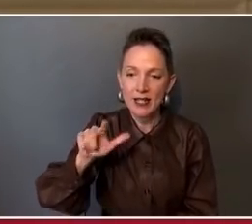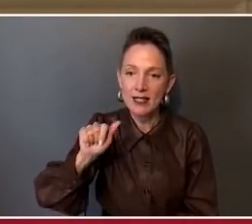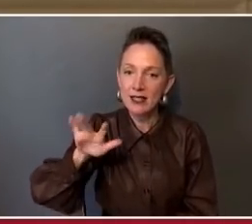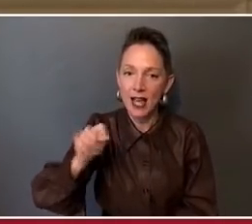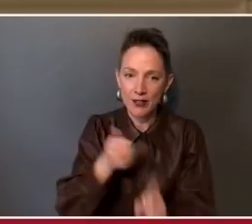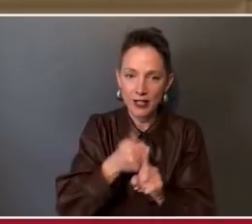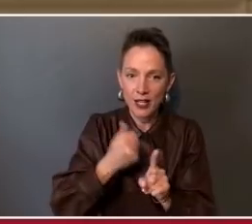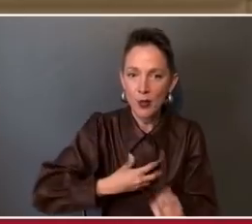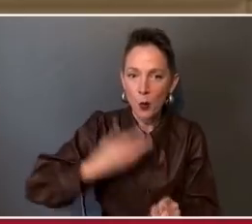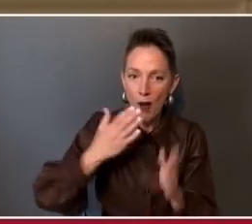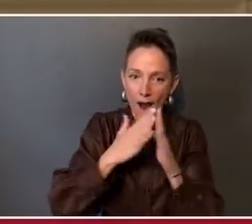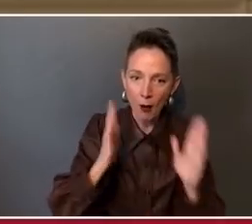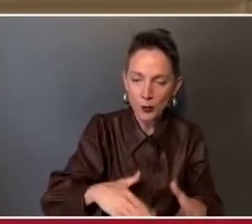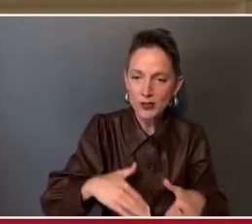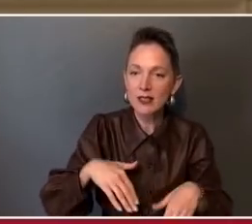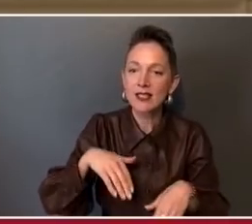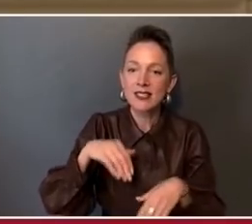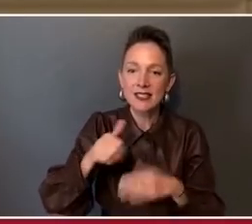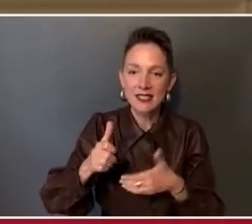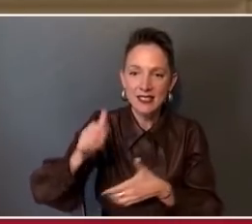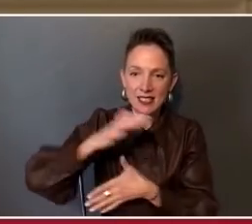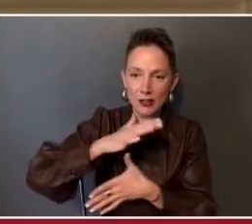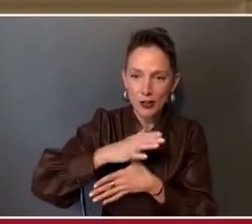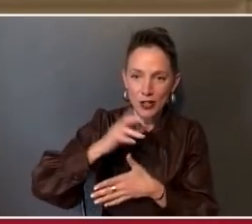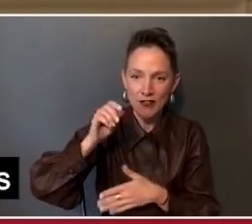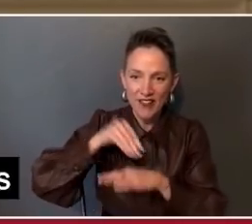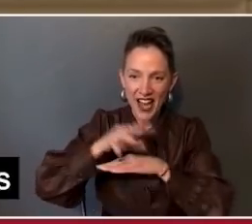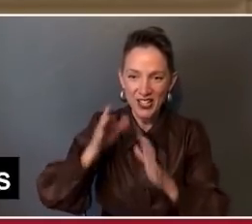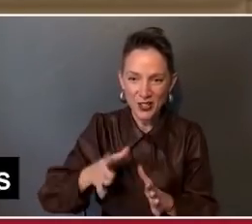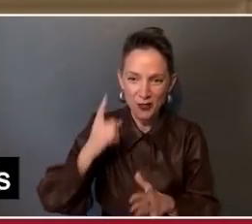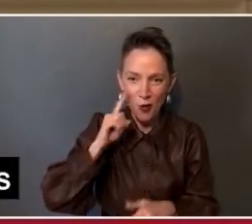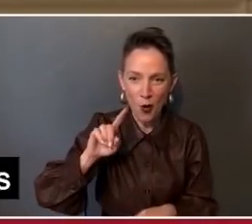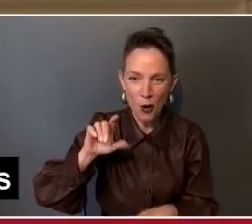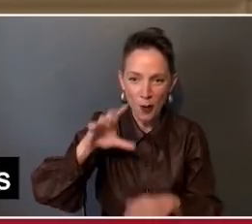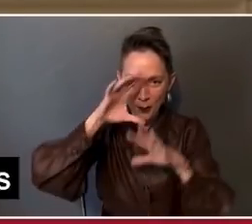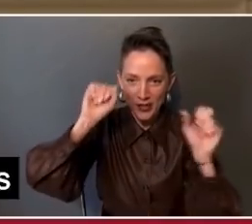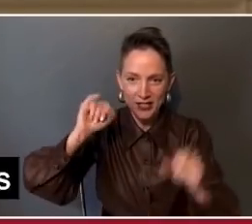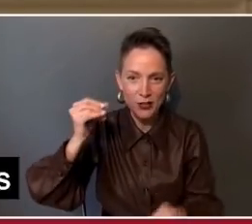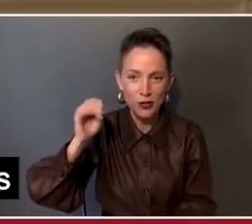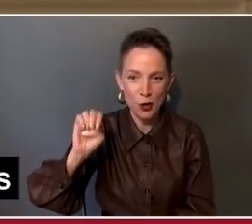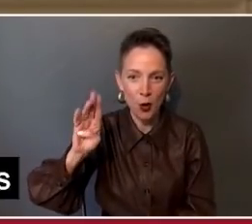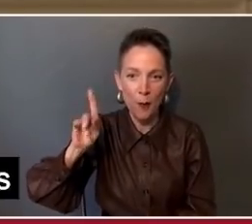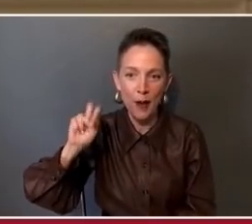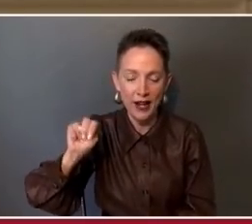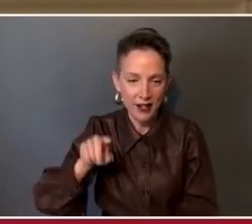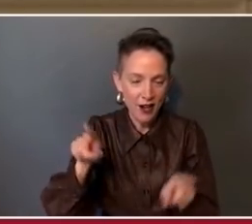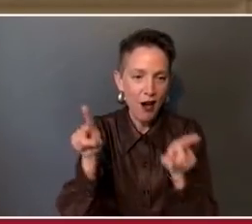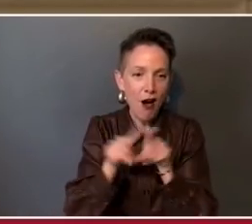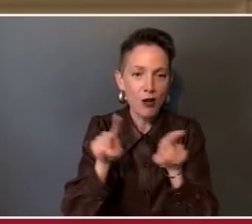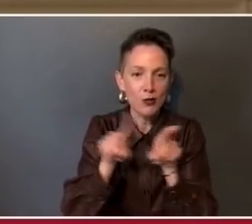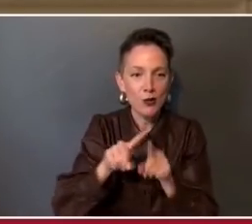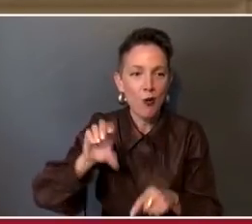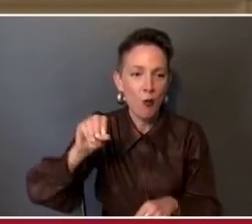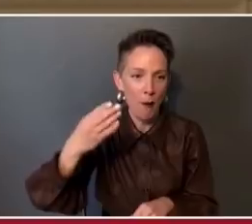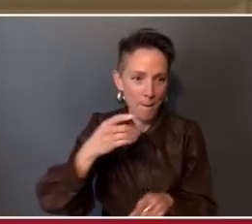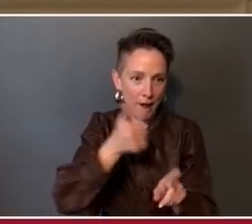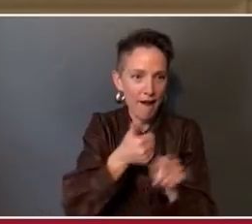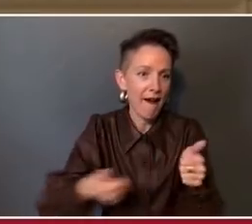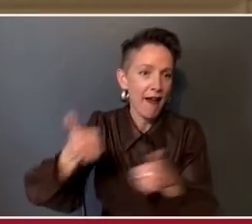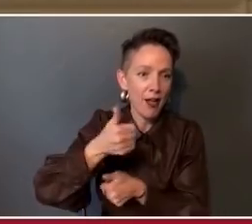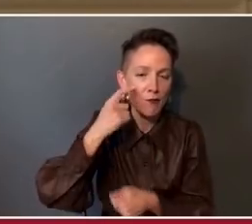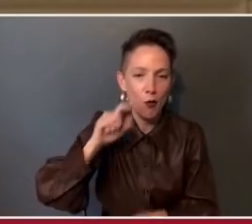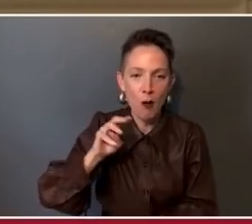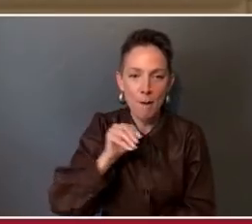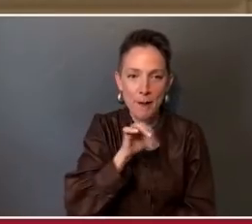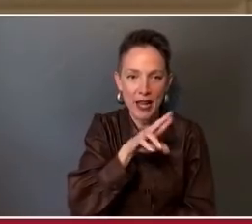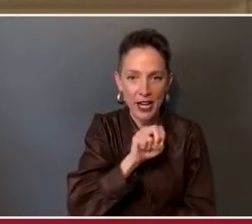House Senior Advisor for the COVID response for President Joe Biden. He also served as President Barack Obama's head of Medicare and Medicaid and